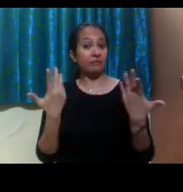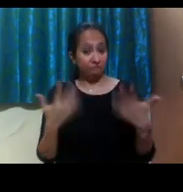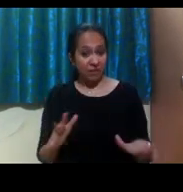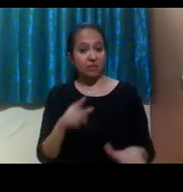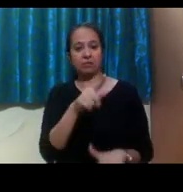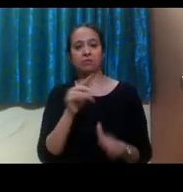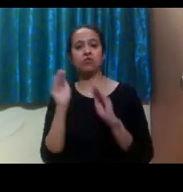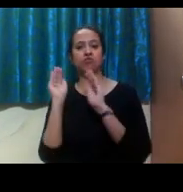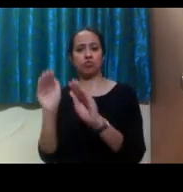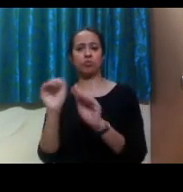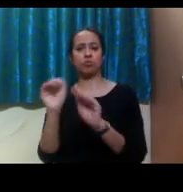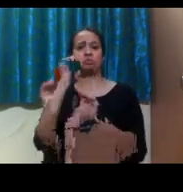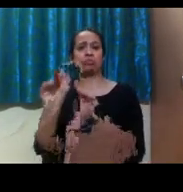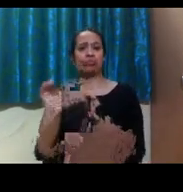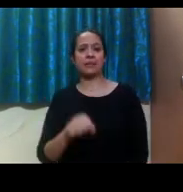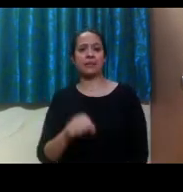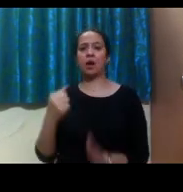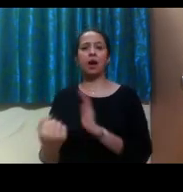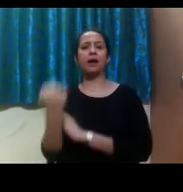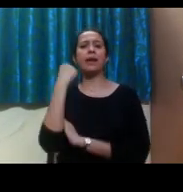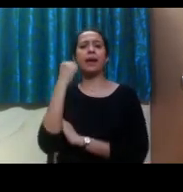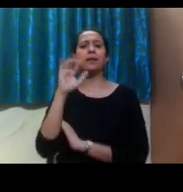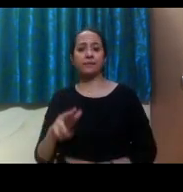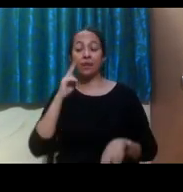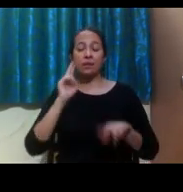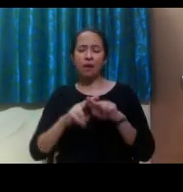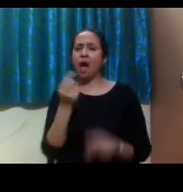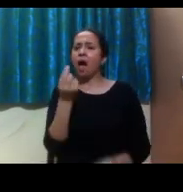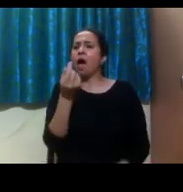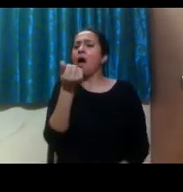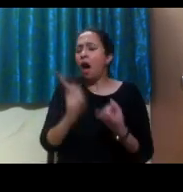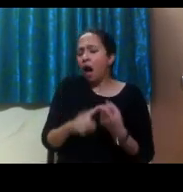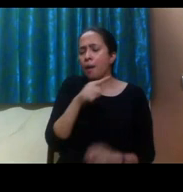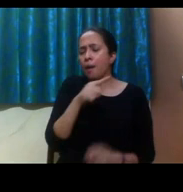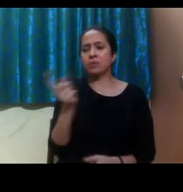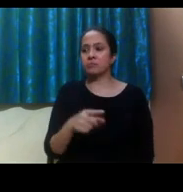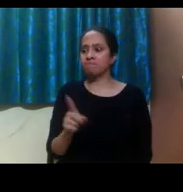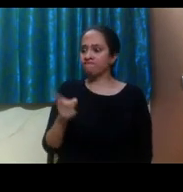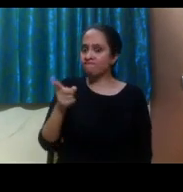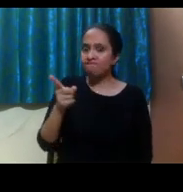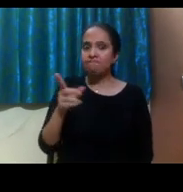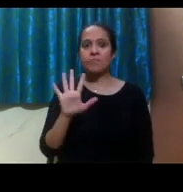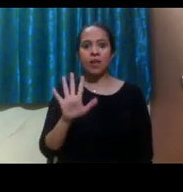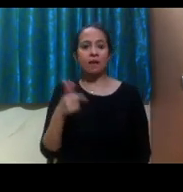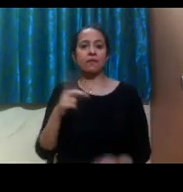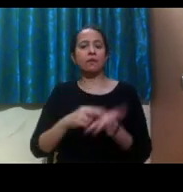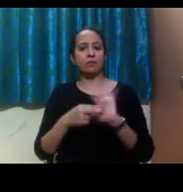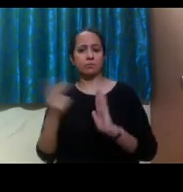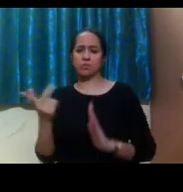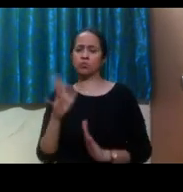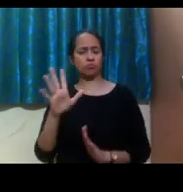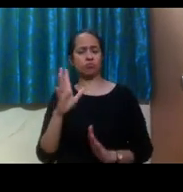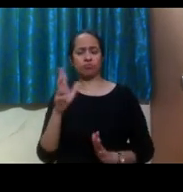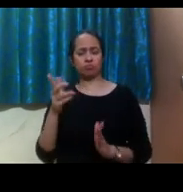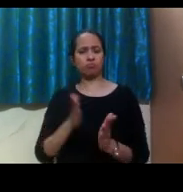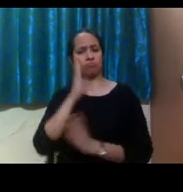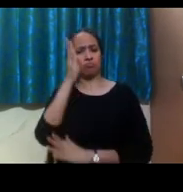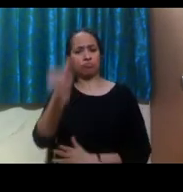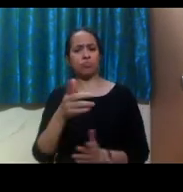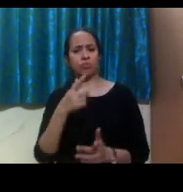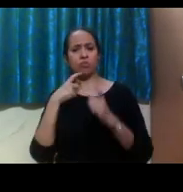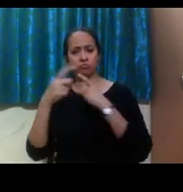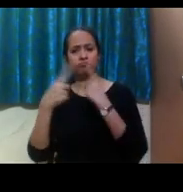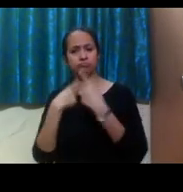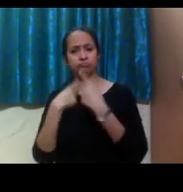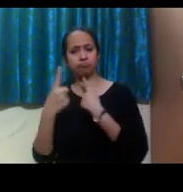within your rights. And if you ever do receive, feel like you would receive retaliation because of filing a complaint, or consulting for support to,